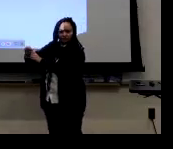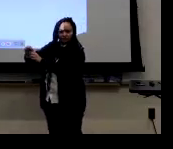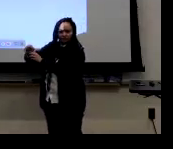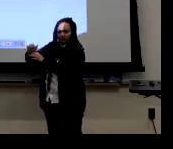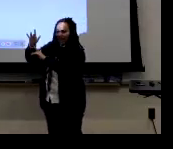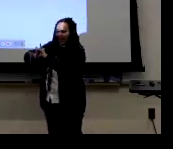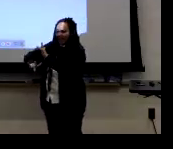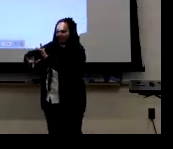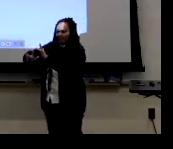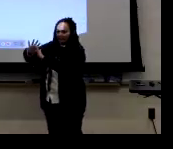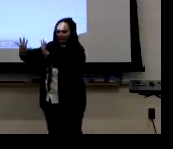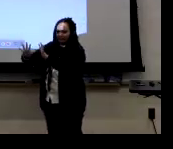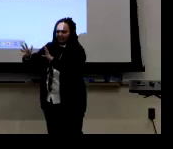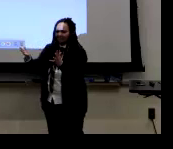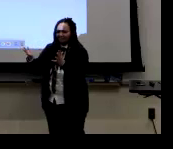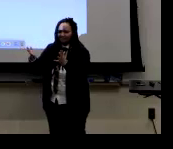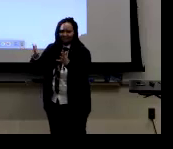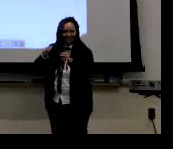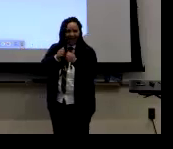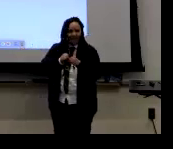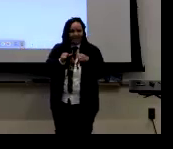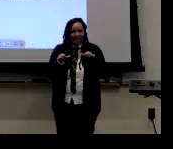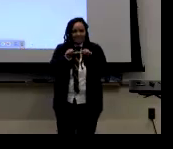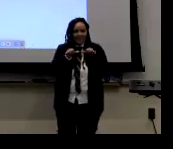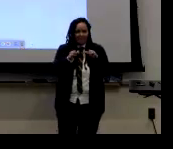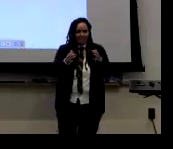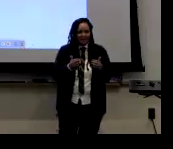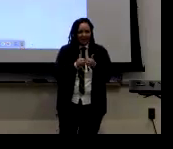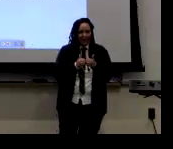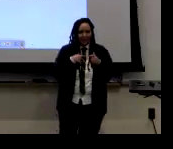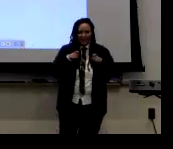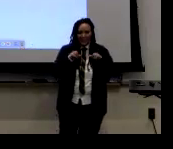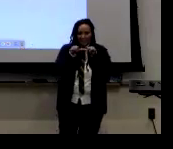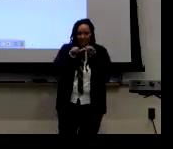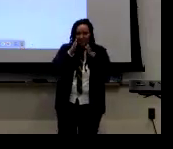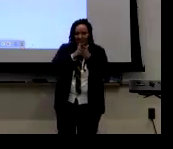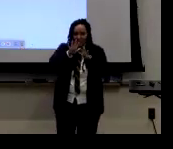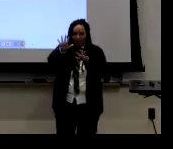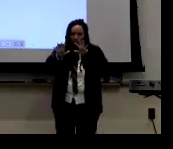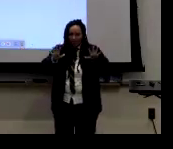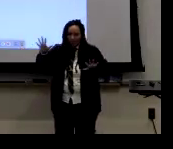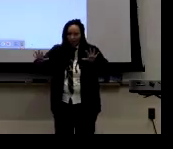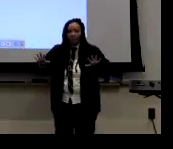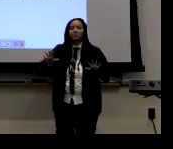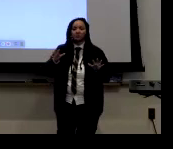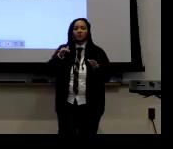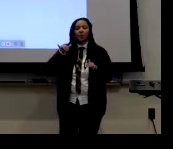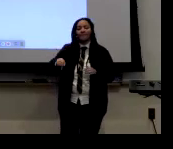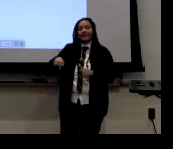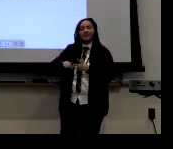And sometimes it feels like you're swinging on that spectrum, but there's not really any defined points. It's hard to measure specifically.